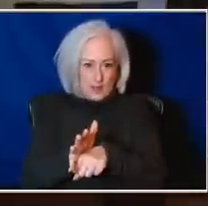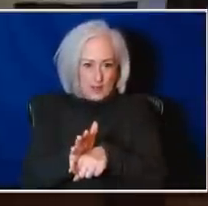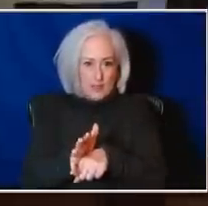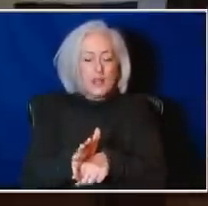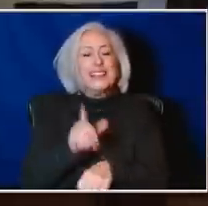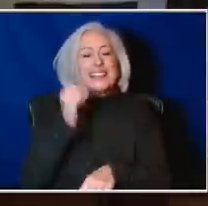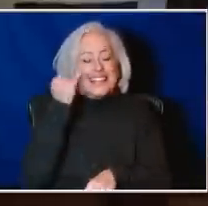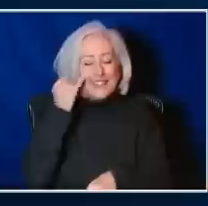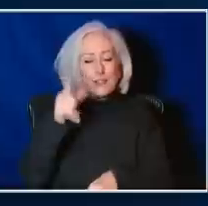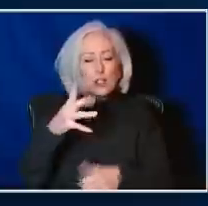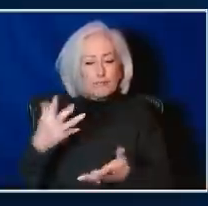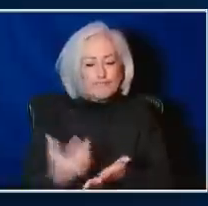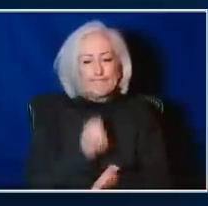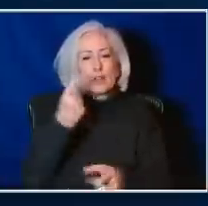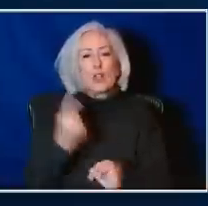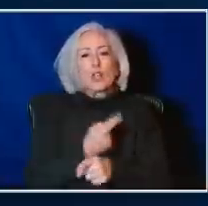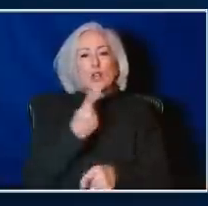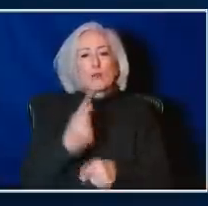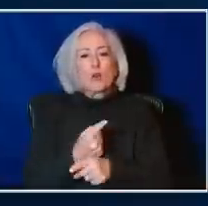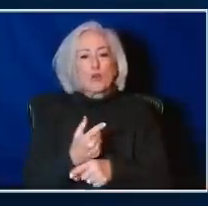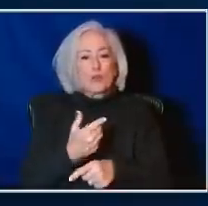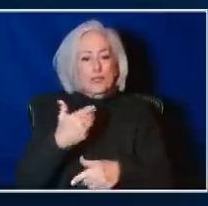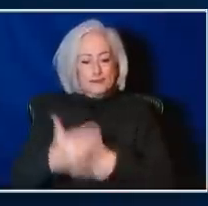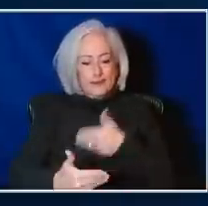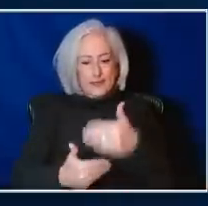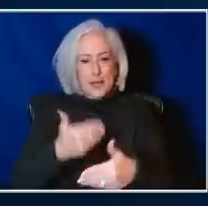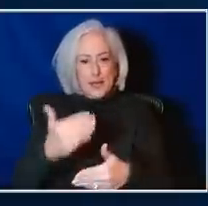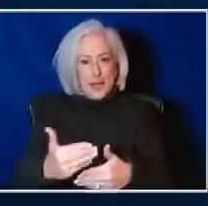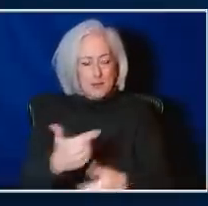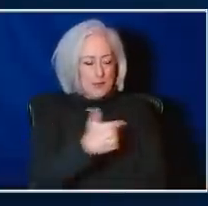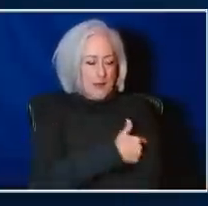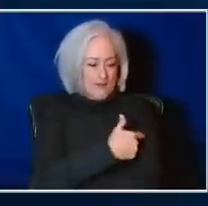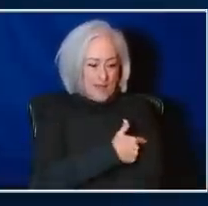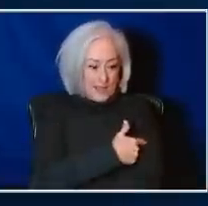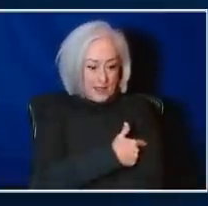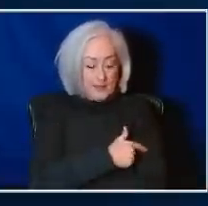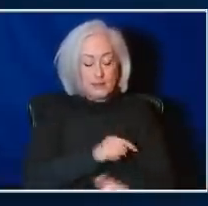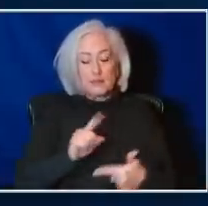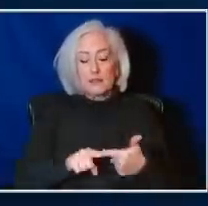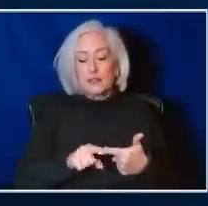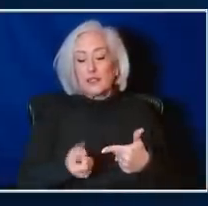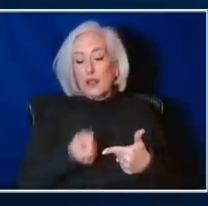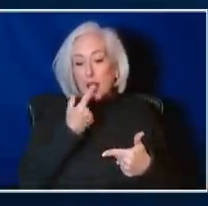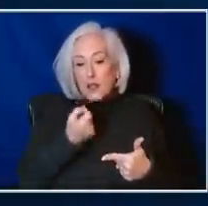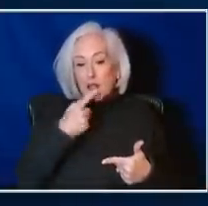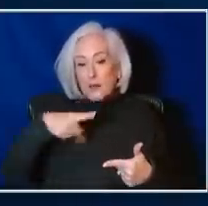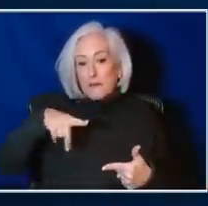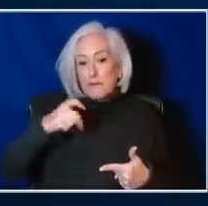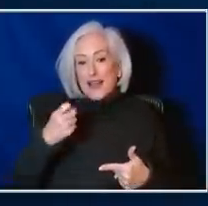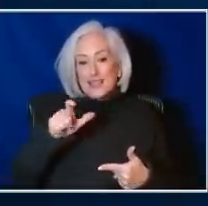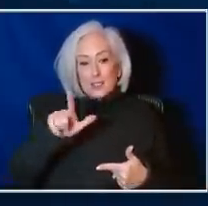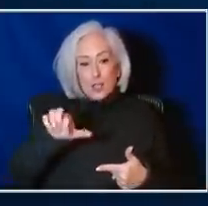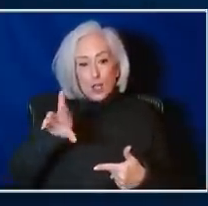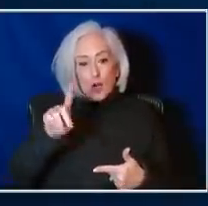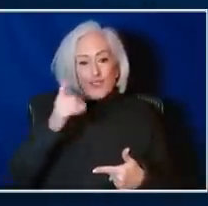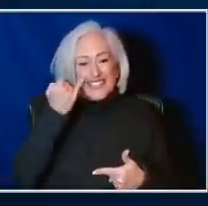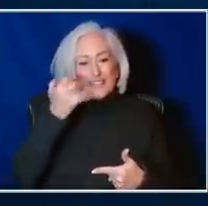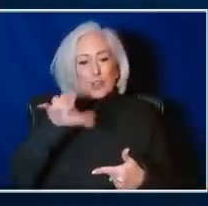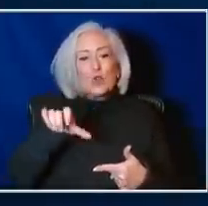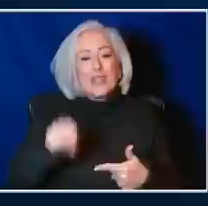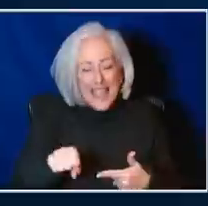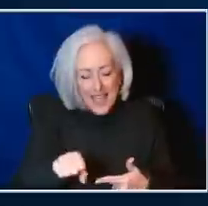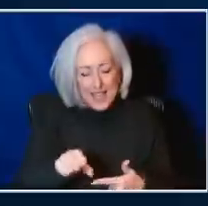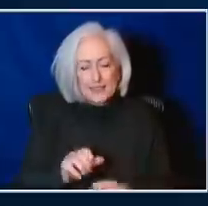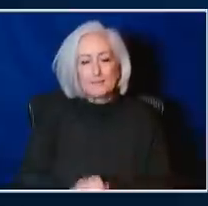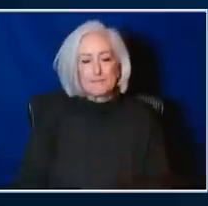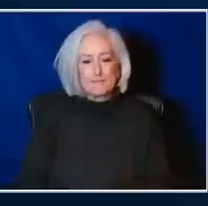steps. If they're vaccinated, and if they get sick, they can take Paxlovid. You know, there are others that absolutely. Yeah. You know, the